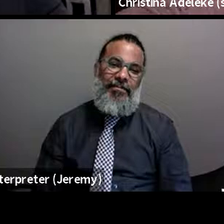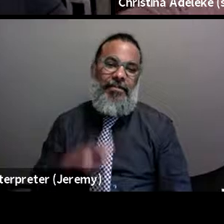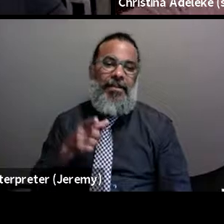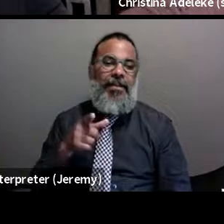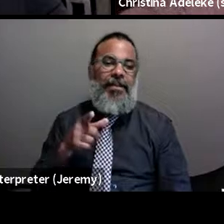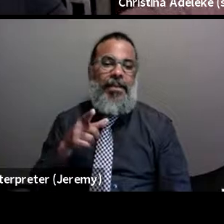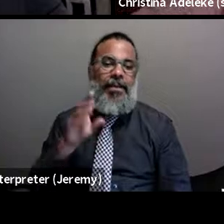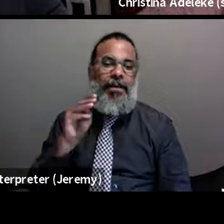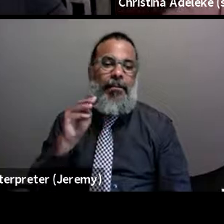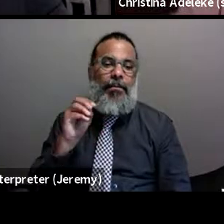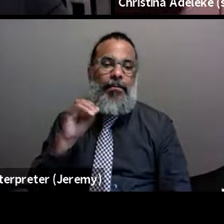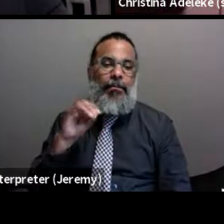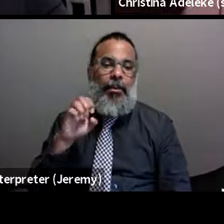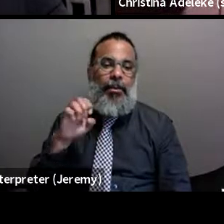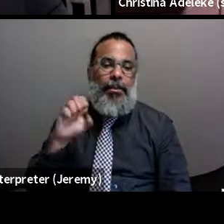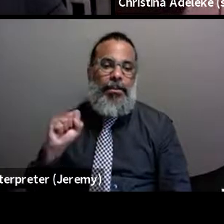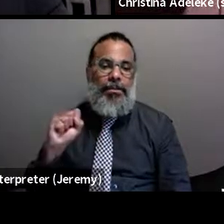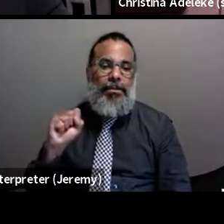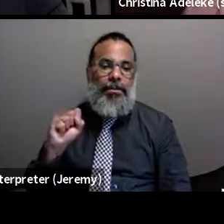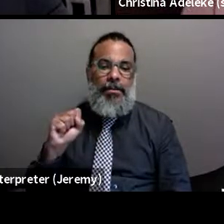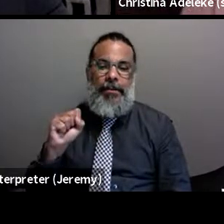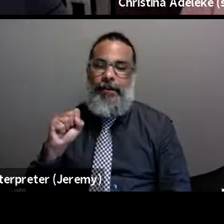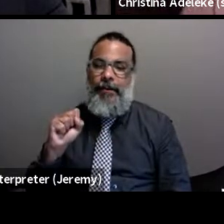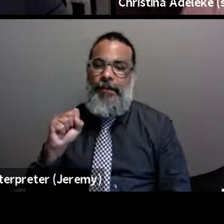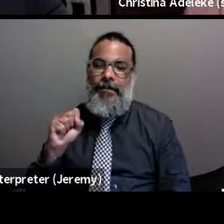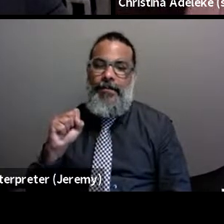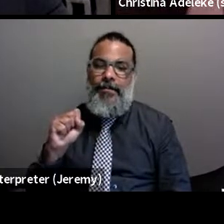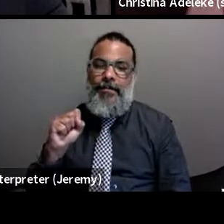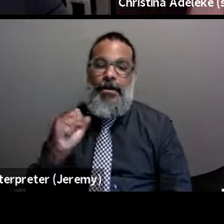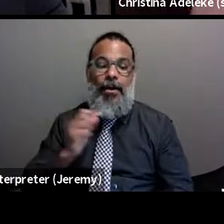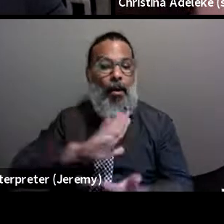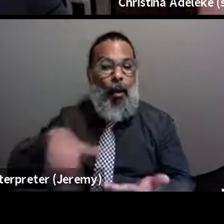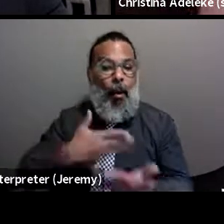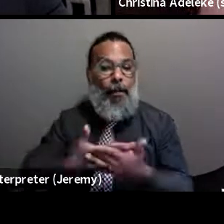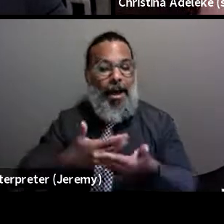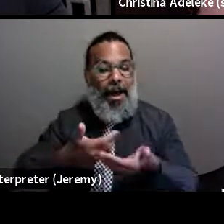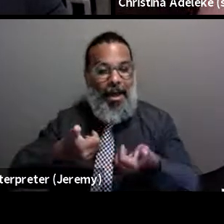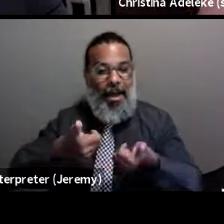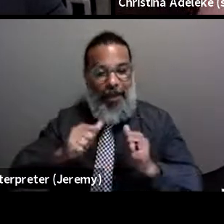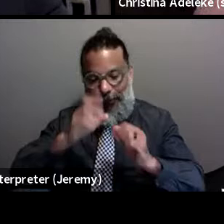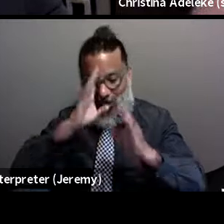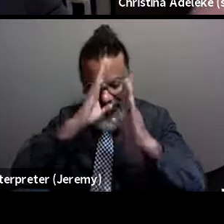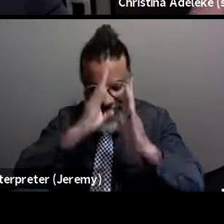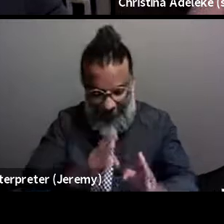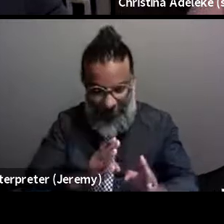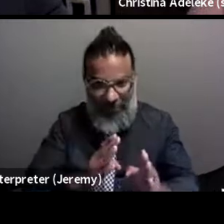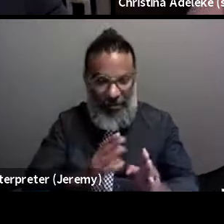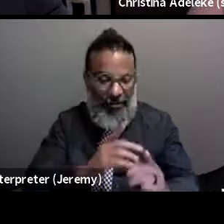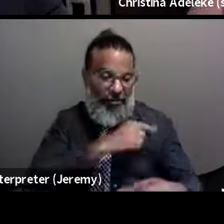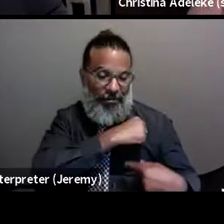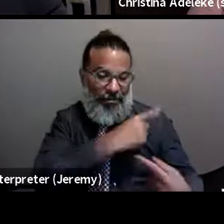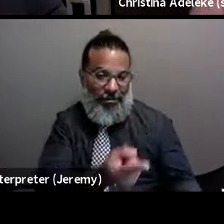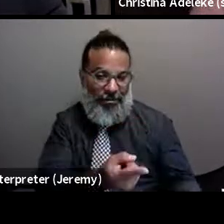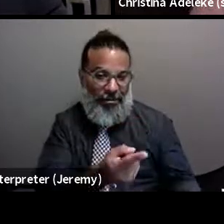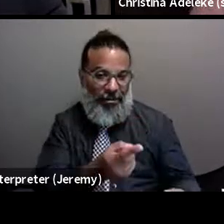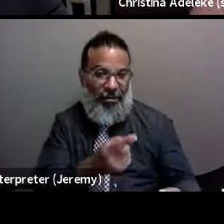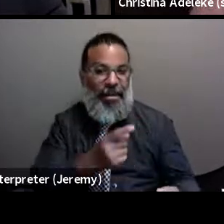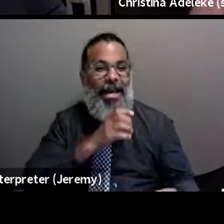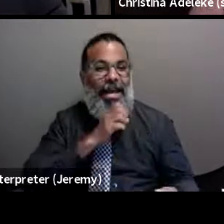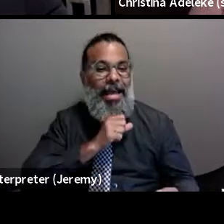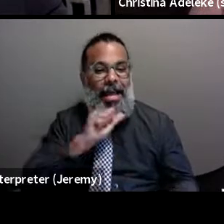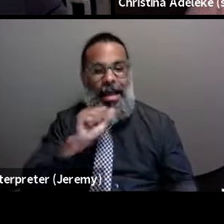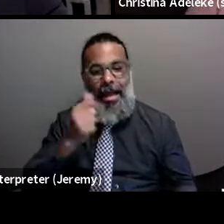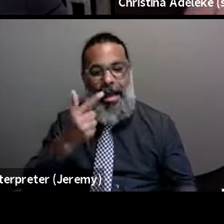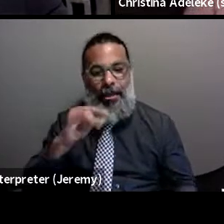I think that all my efforts or most of my effort has been put into aging and HIV,